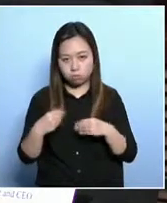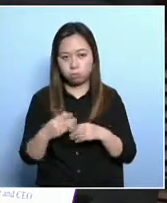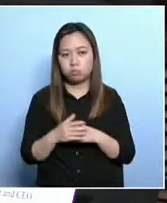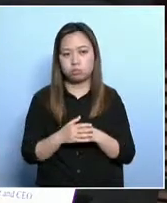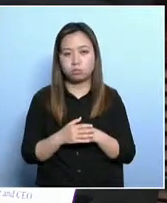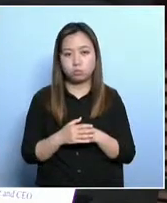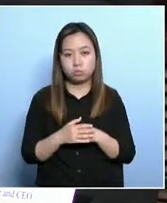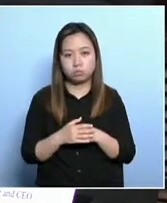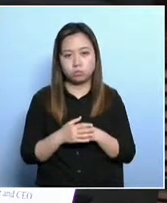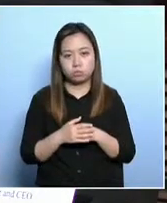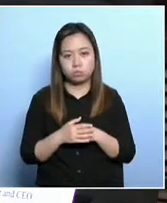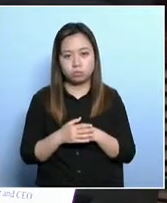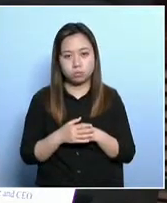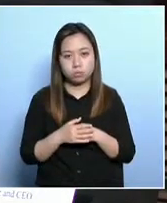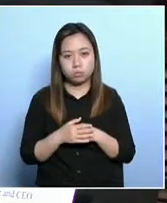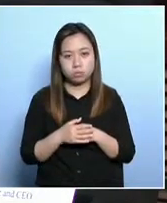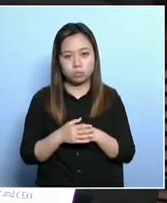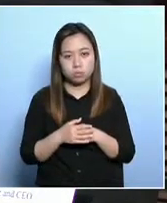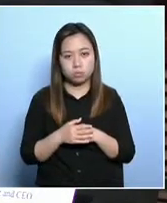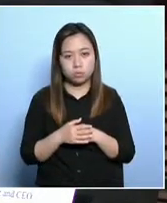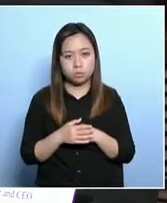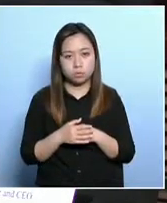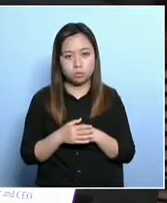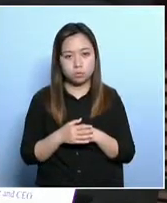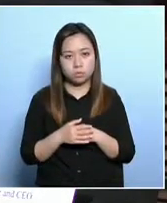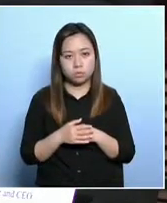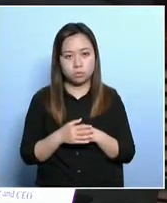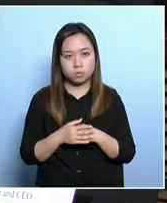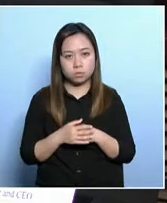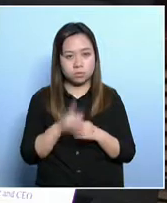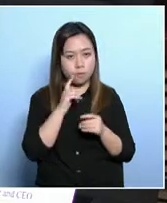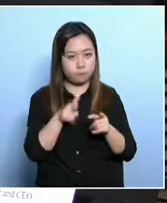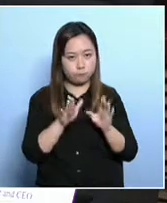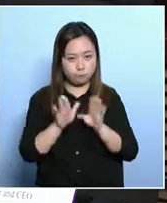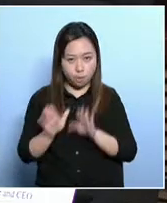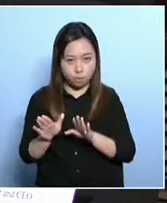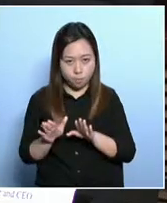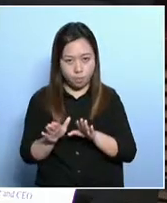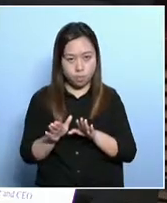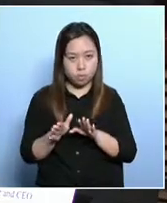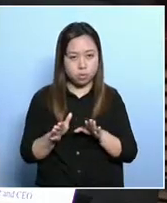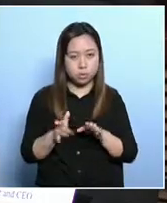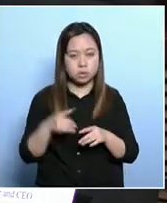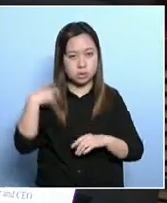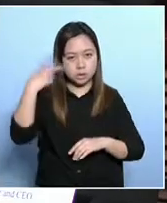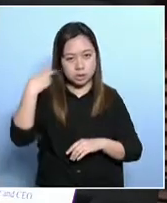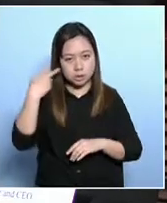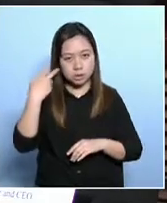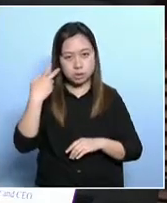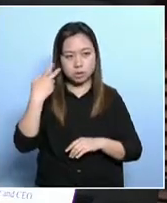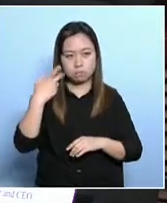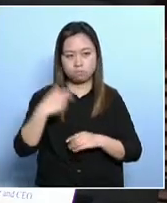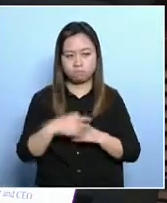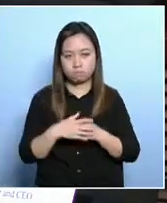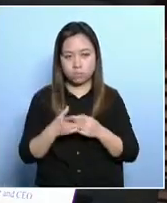which is unaffordable to the poor. Parents cannot communicate with the schools and therefore children cannot improve.